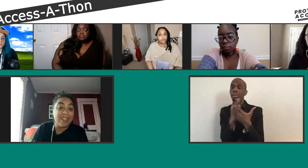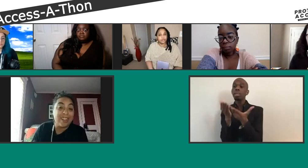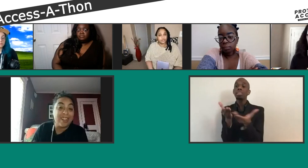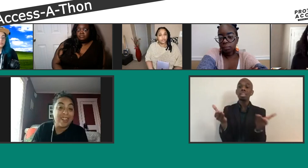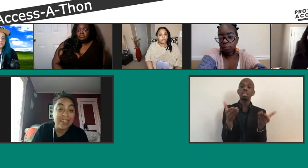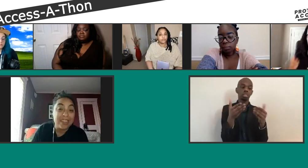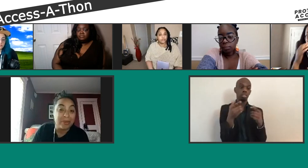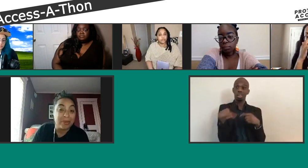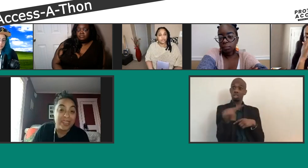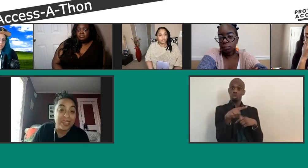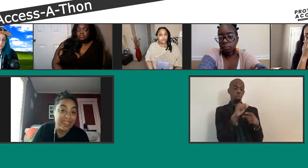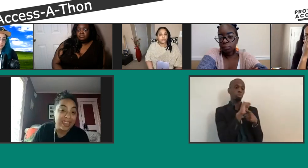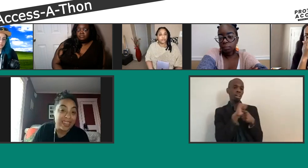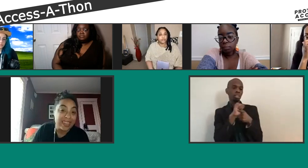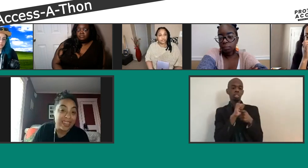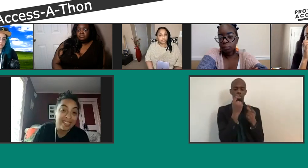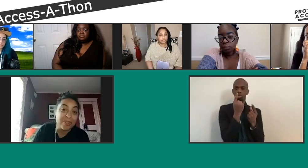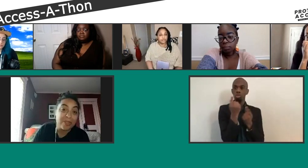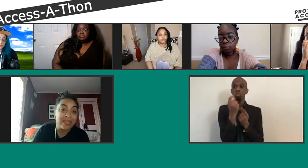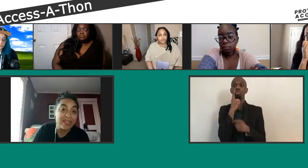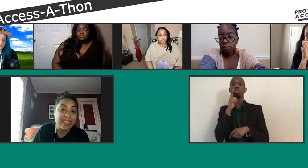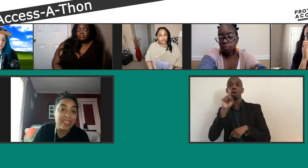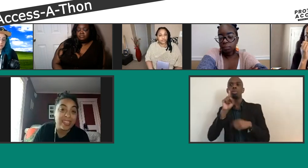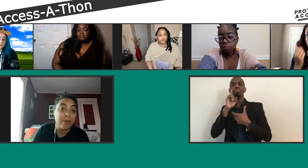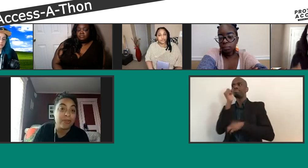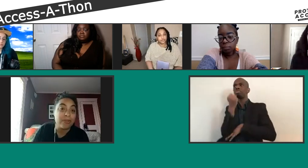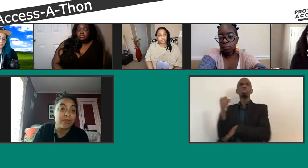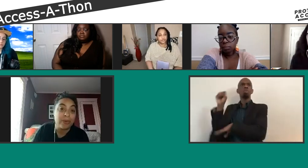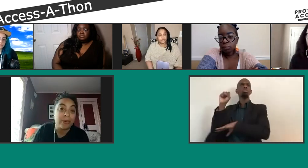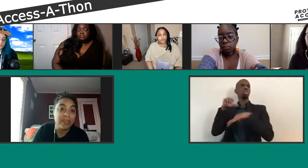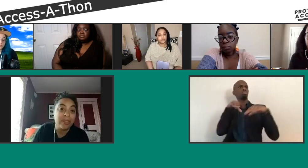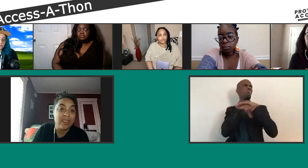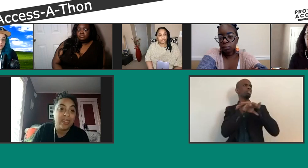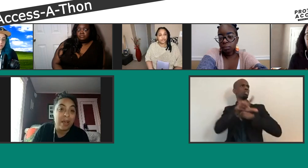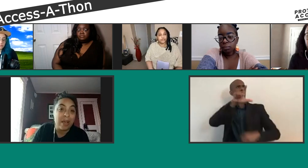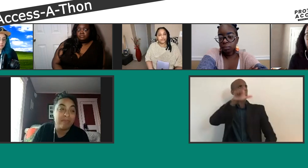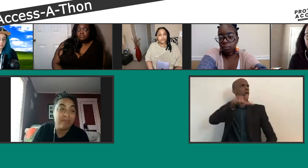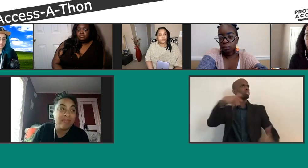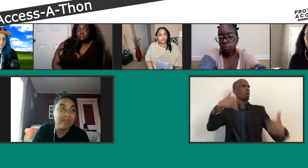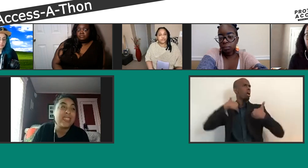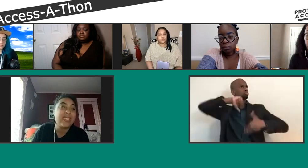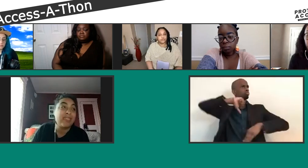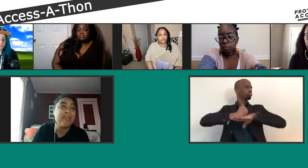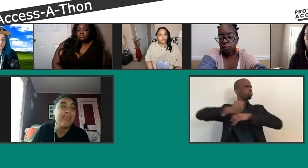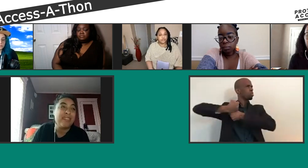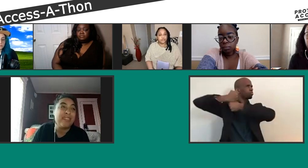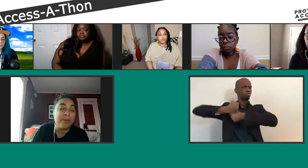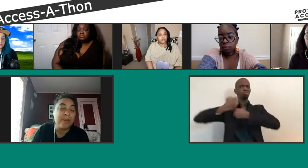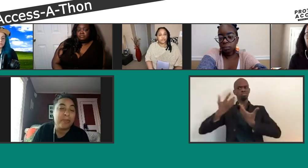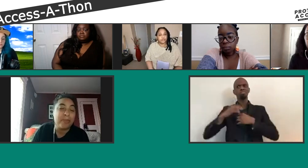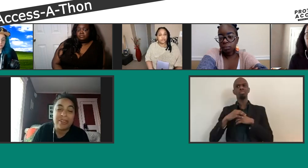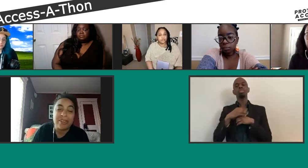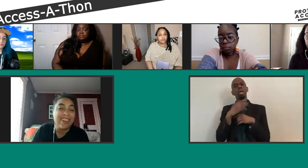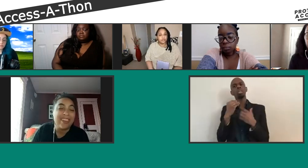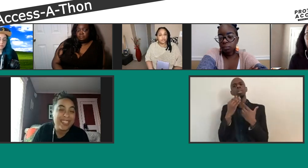volunteer work with protest access, are those things that you also do? I don't want say offline, but kind of in your own